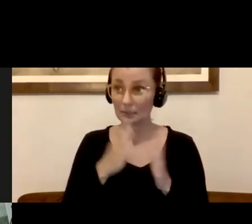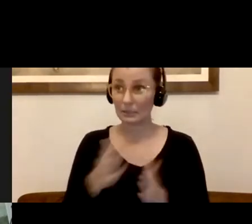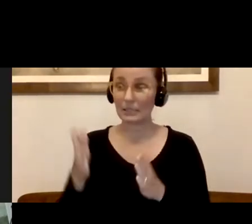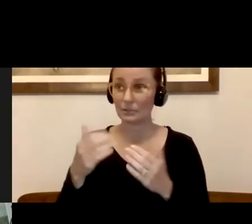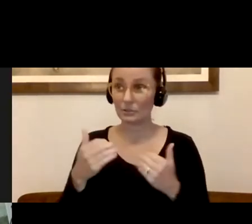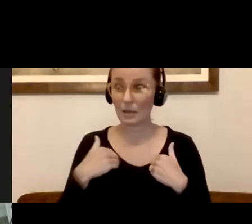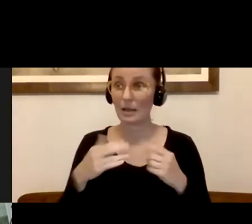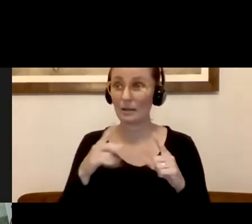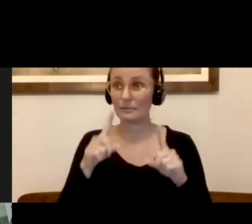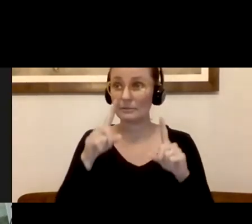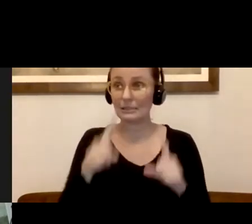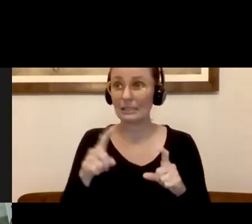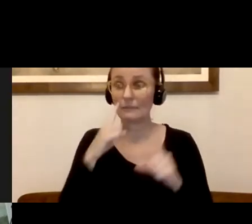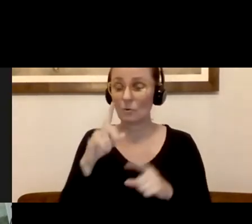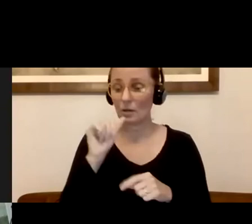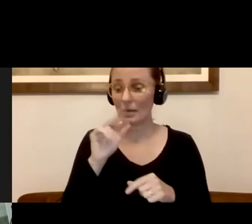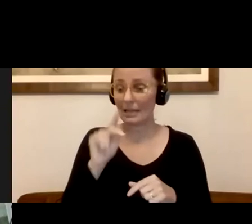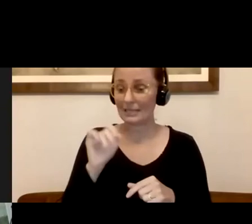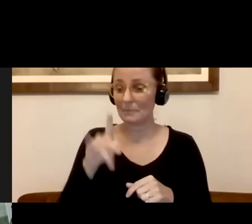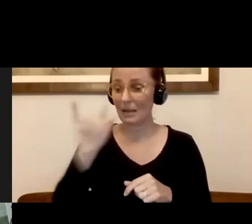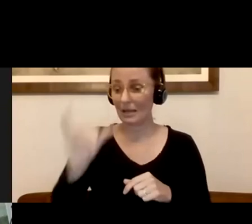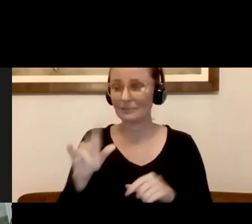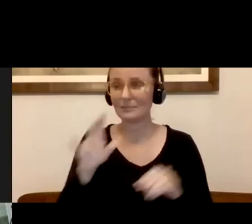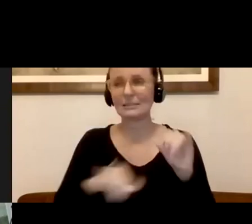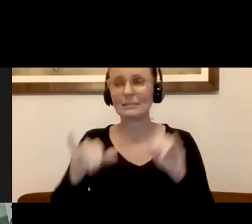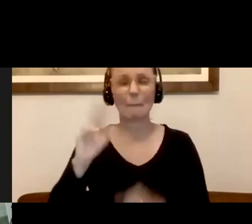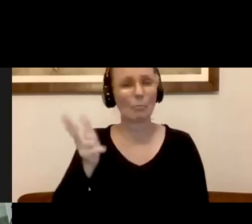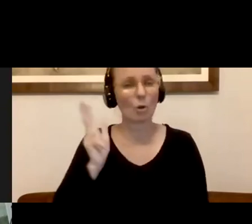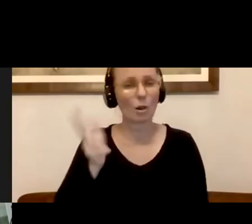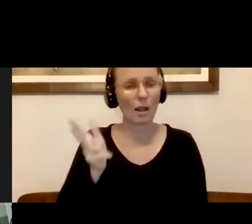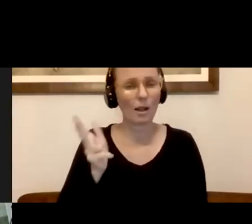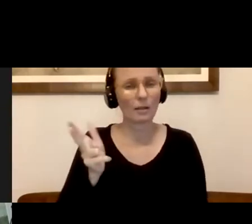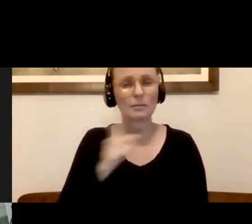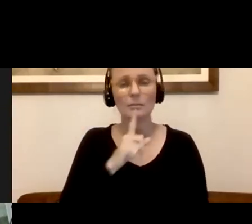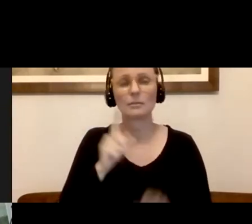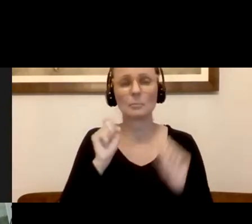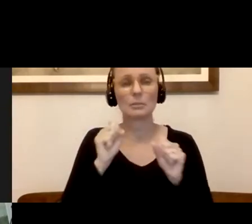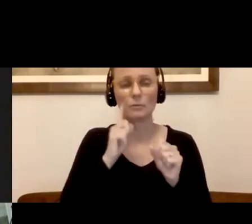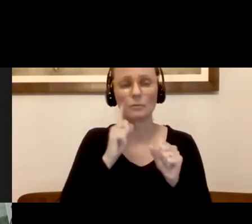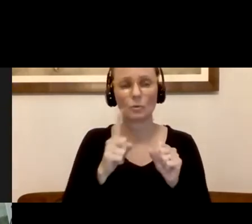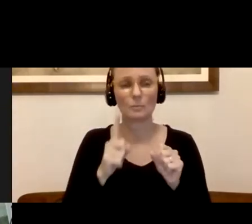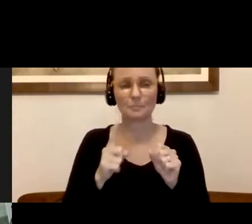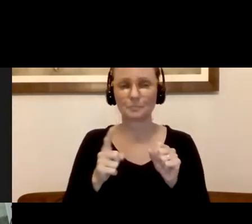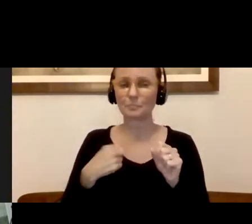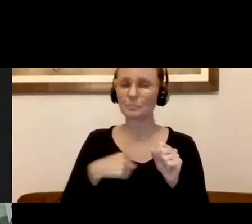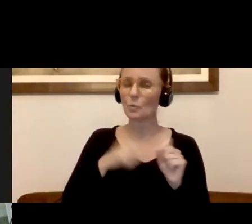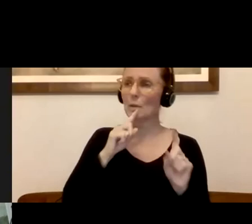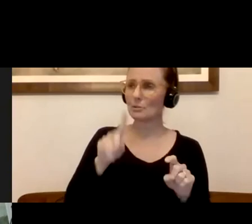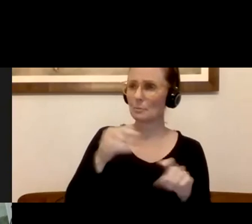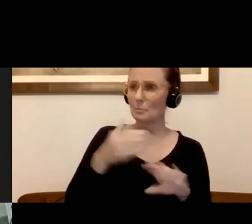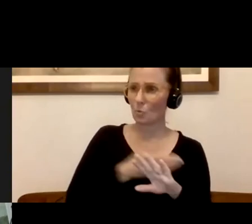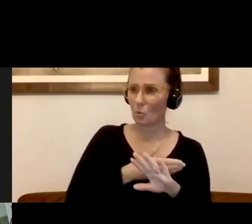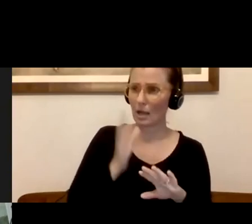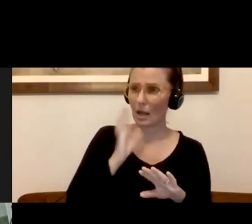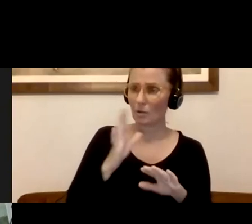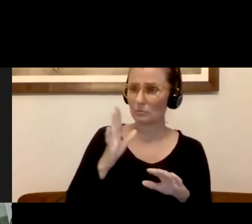as Brookline is doing to see if there might be a possibility of some immunity? So we answered a little bit of this before, but Doug, I'll let you add